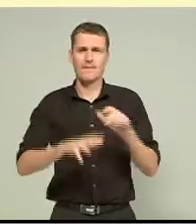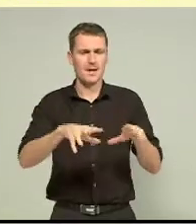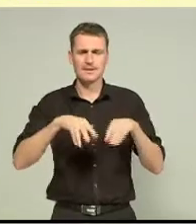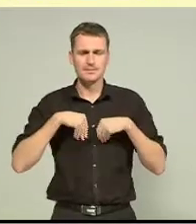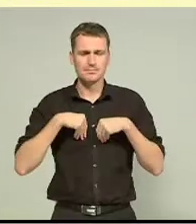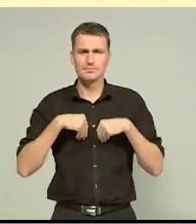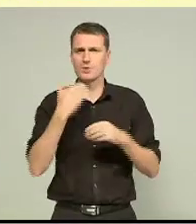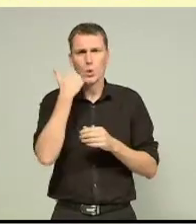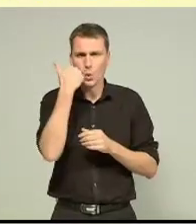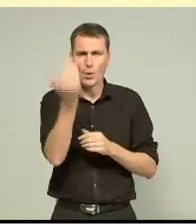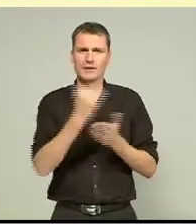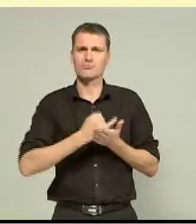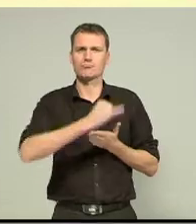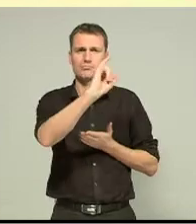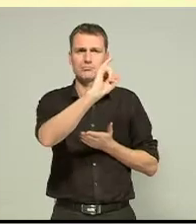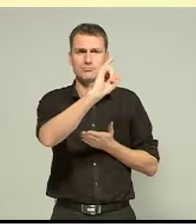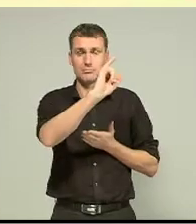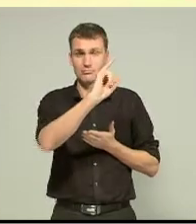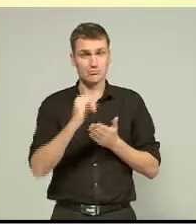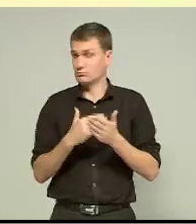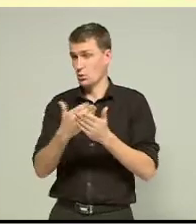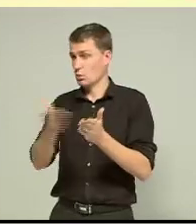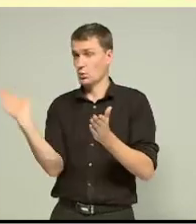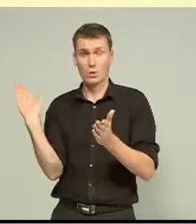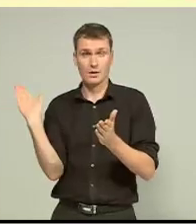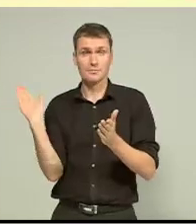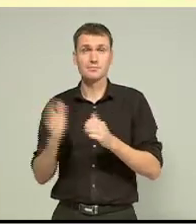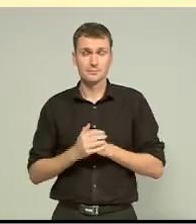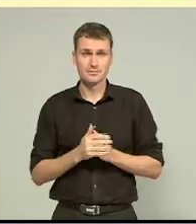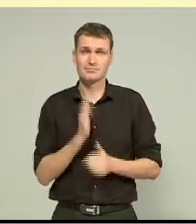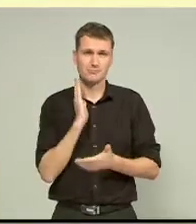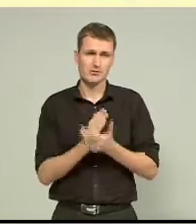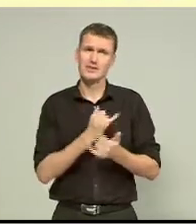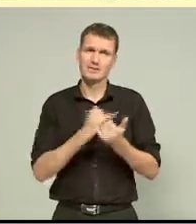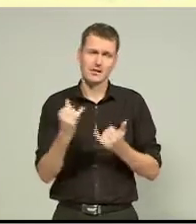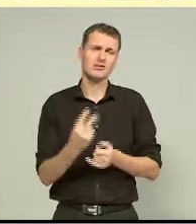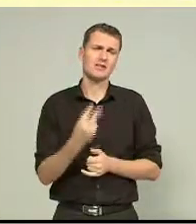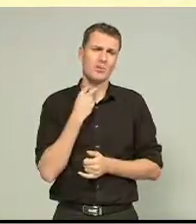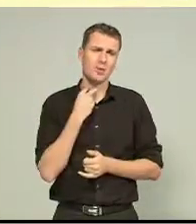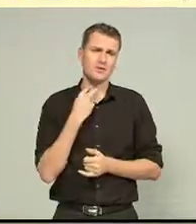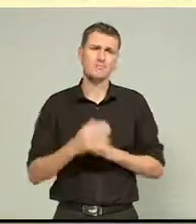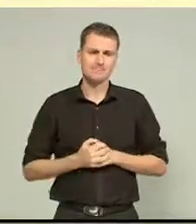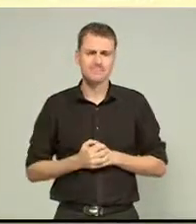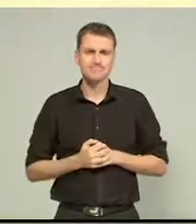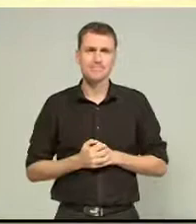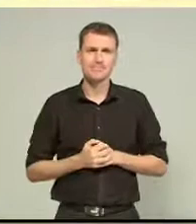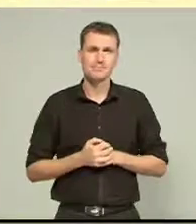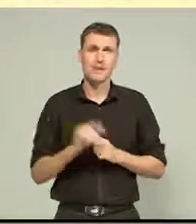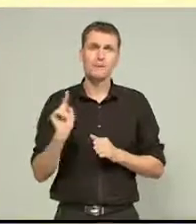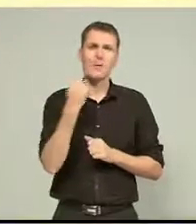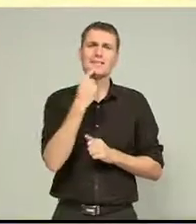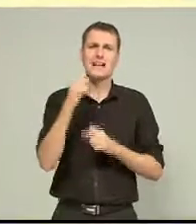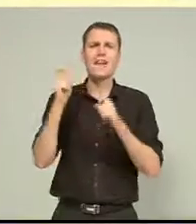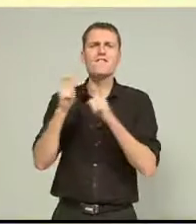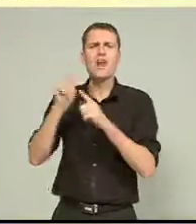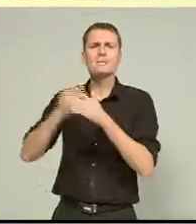been rejected, widespread and, yeah, very disappointed. The Prime Minister says the Phillipstown community should